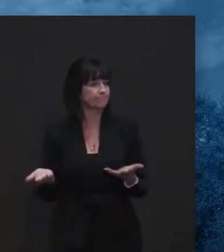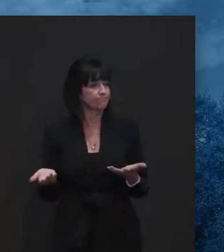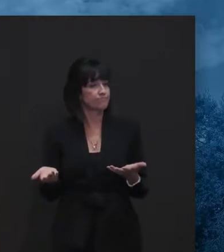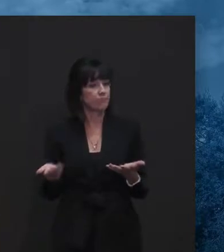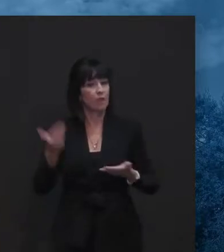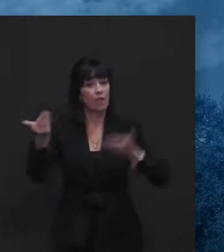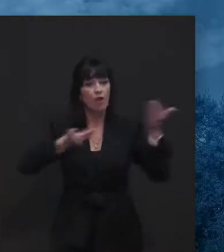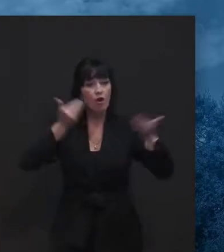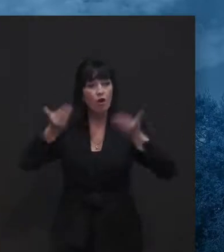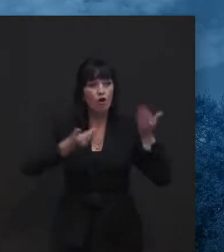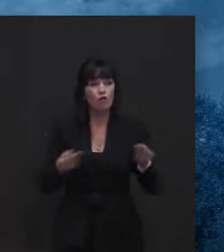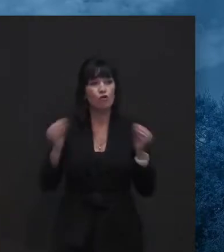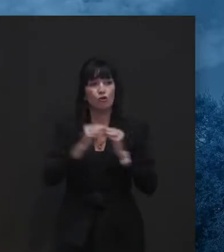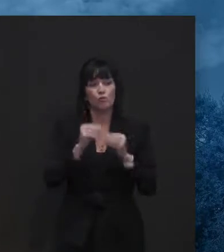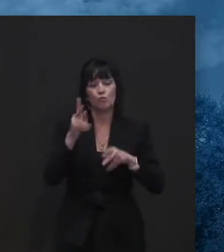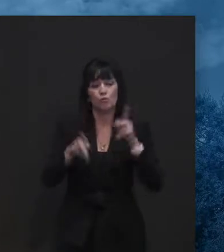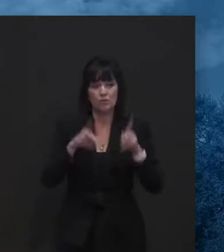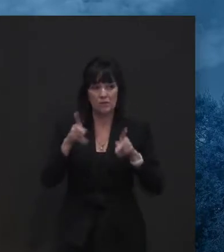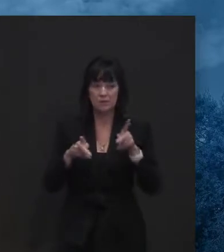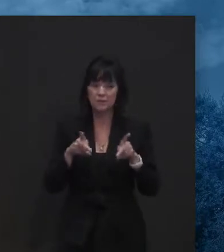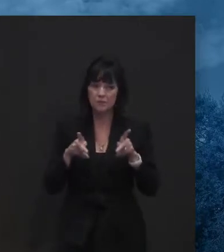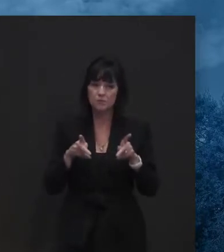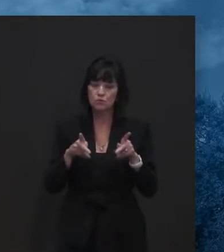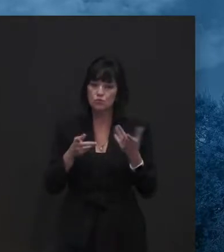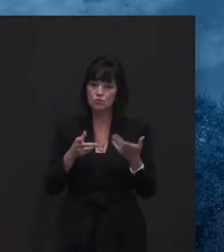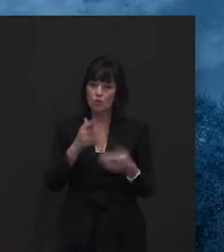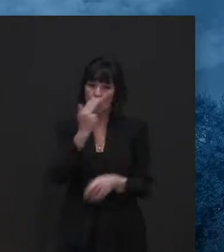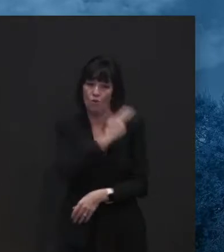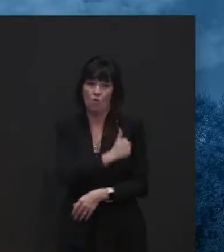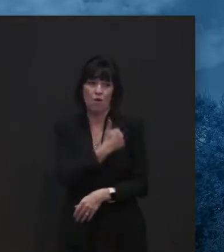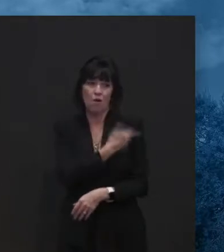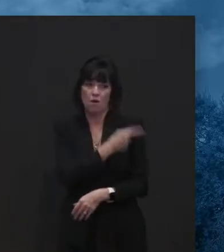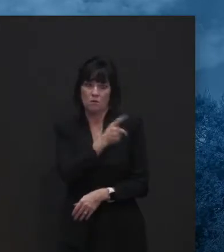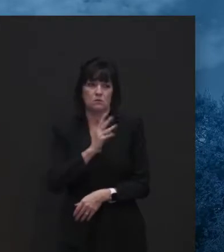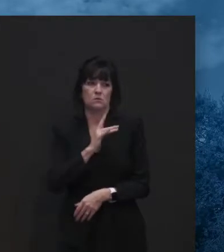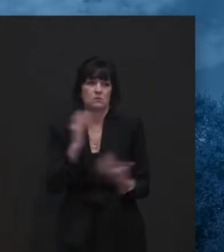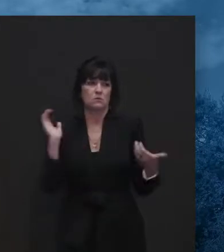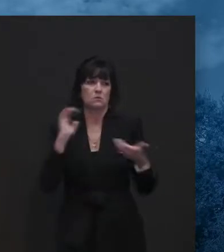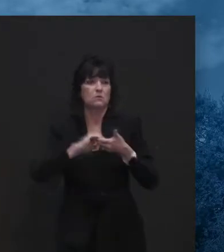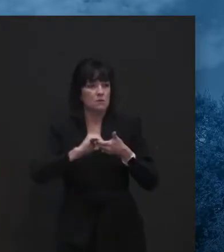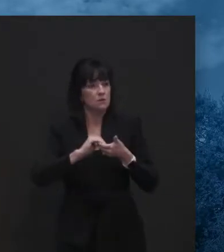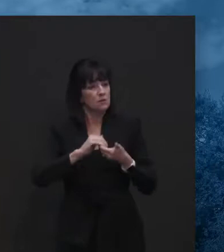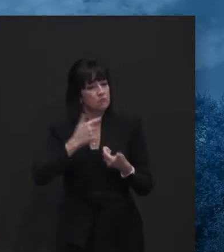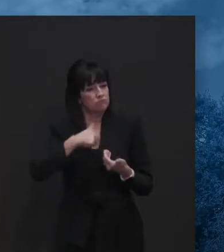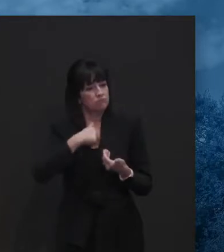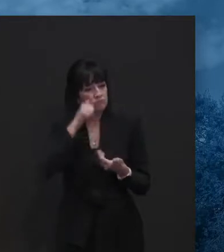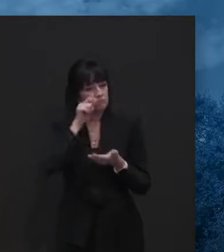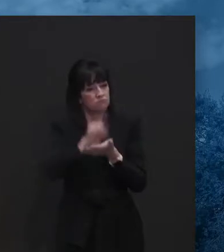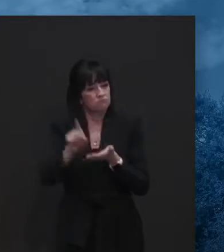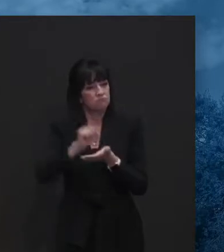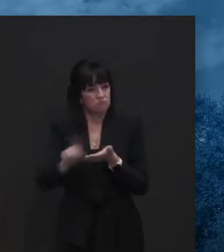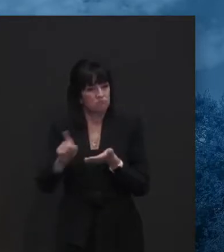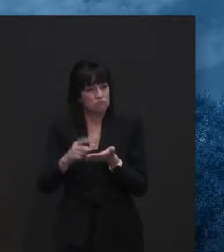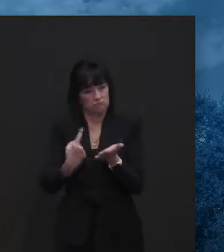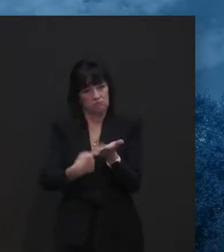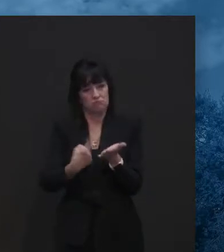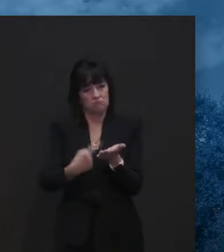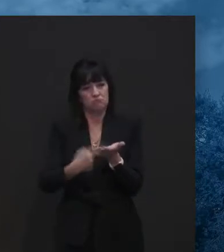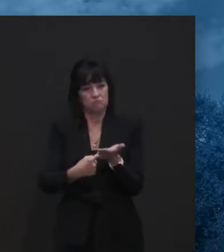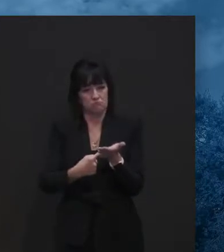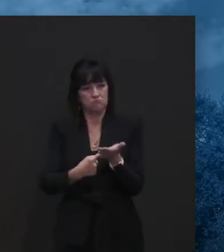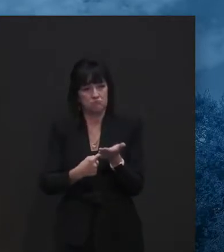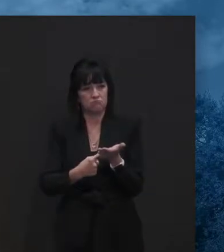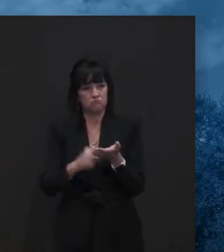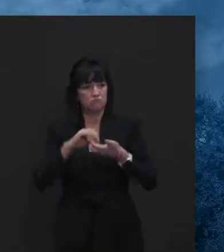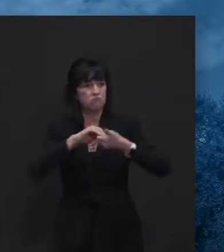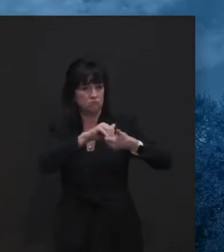back in the spring and being a great partner all the way through. We have a regular conference call with them. They keep us up to date on the critical